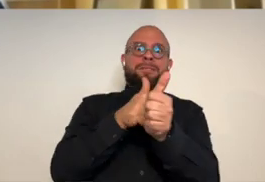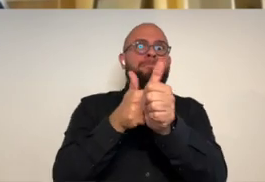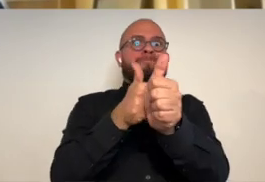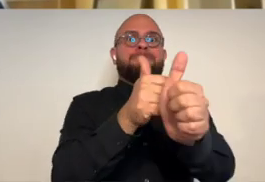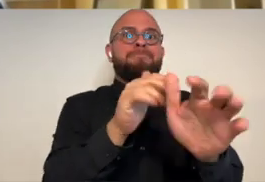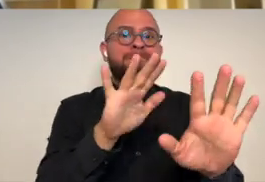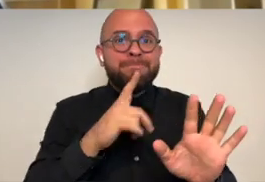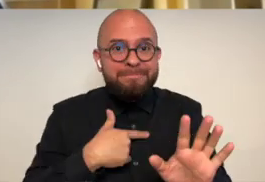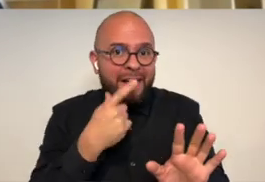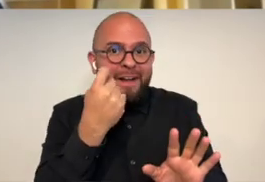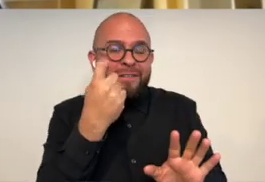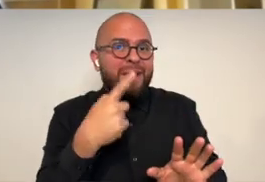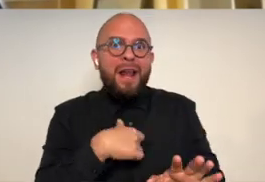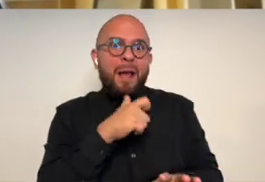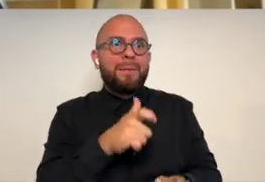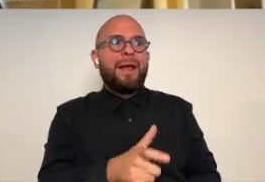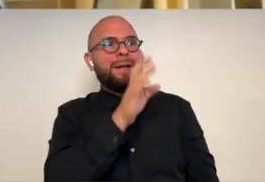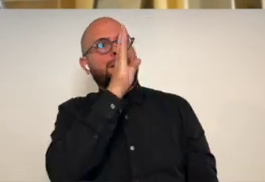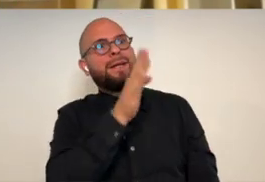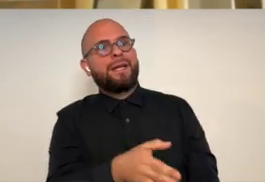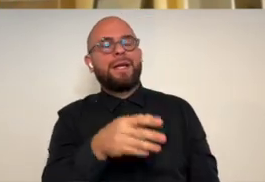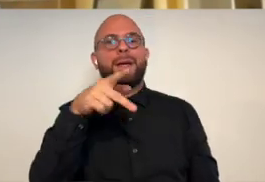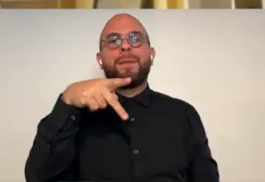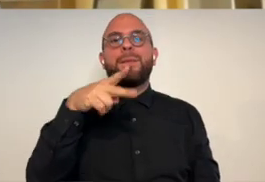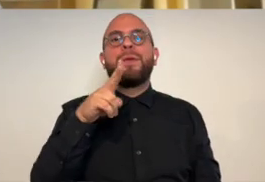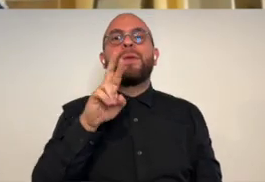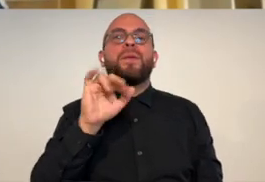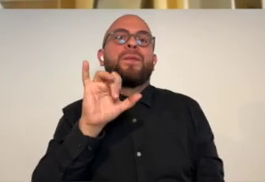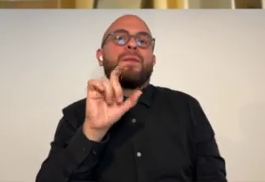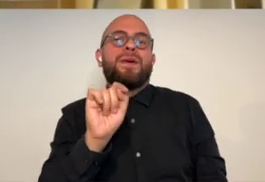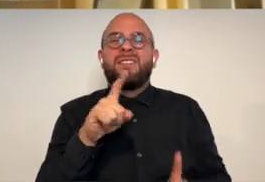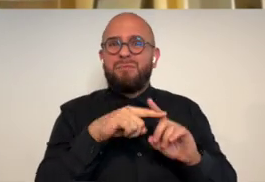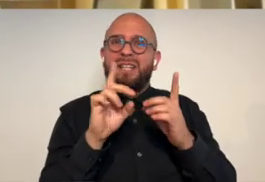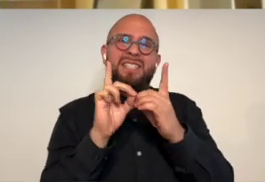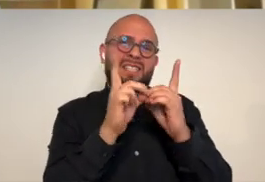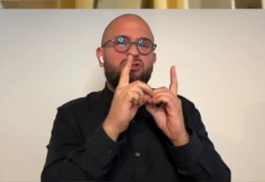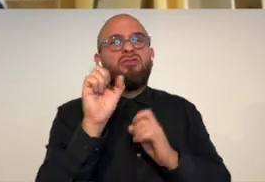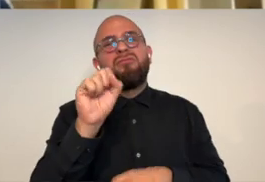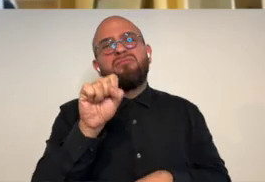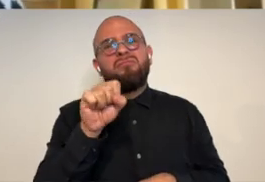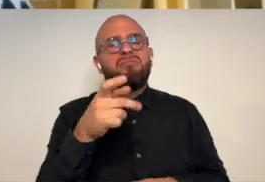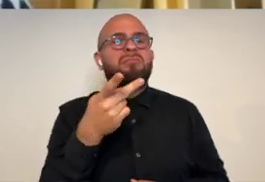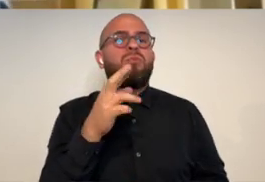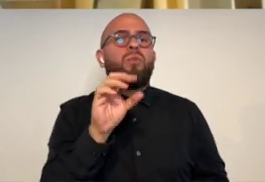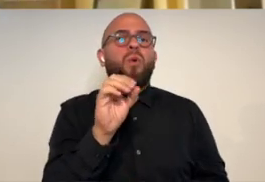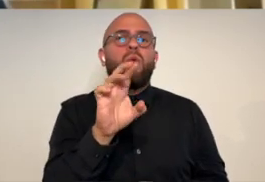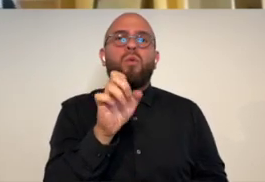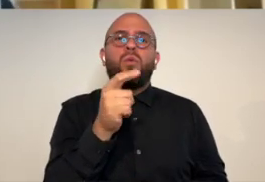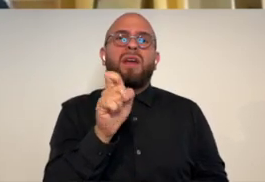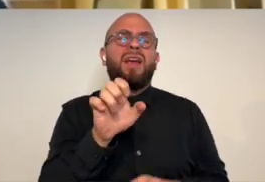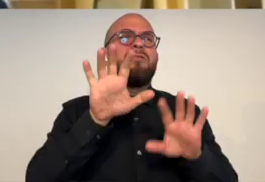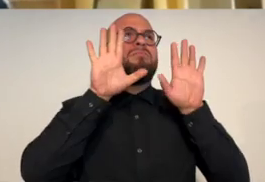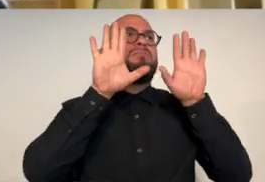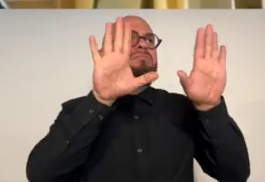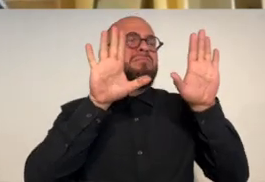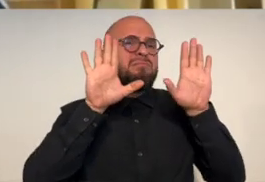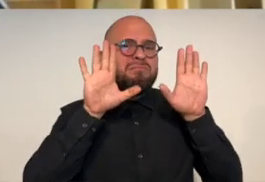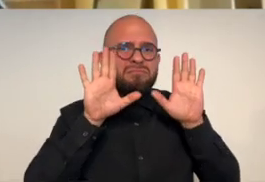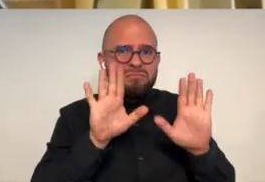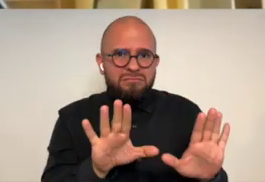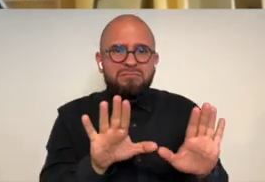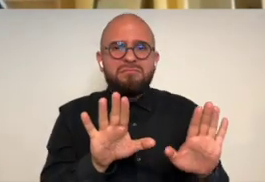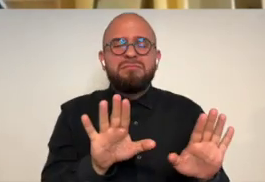goes because i can't ever just stay pure i'm not a purist um but the digital is for sure